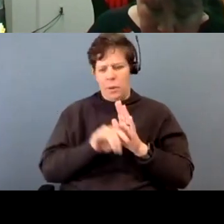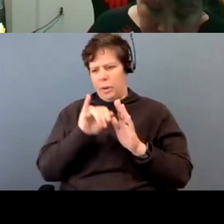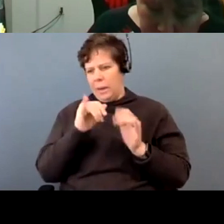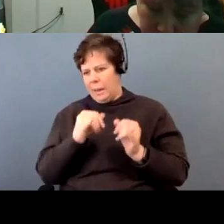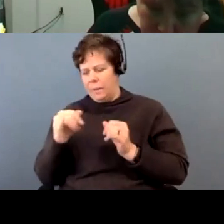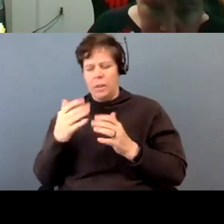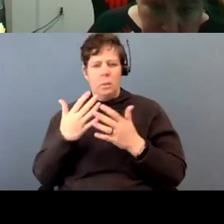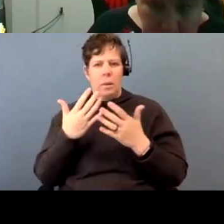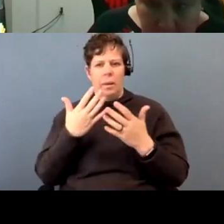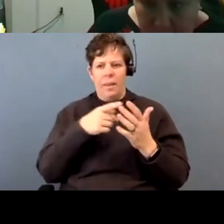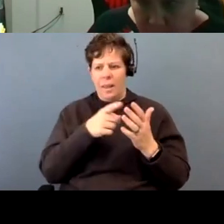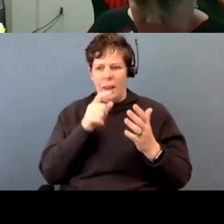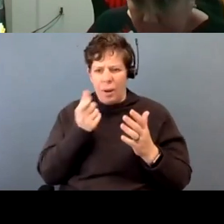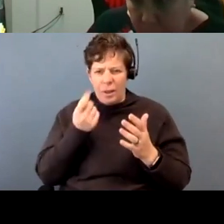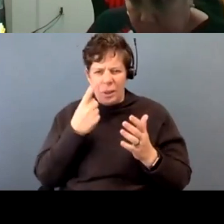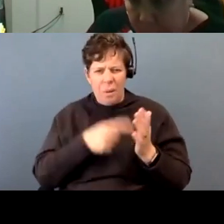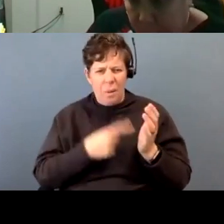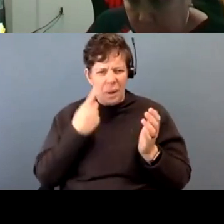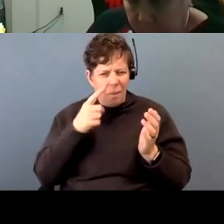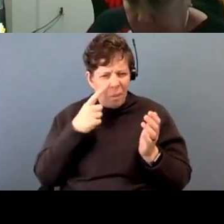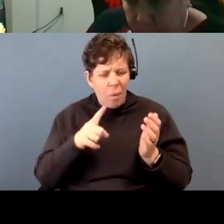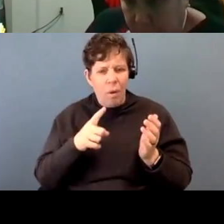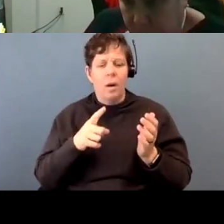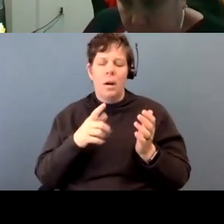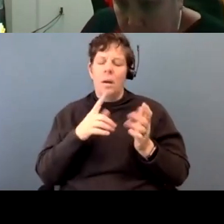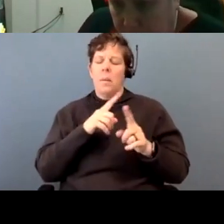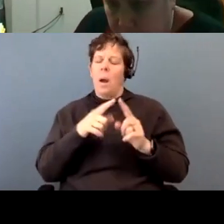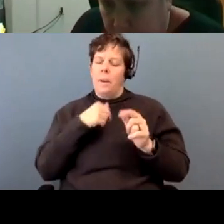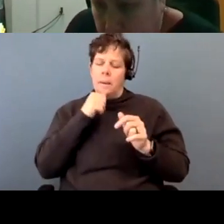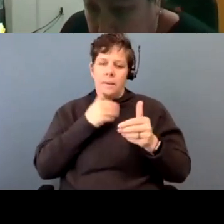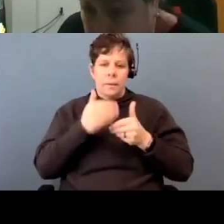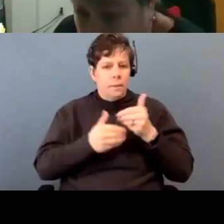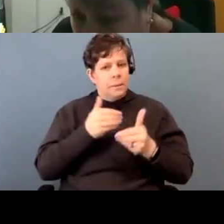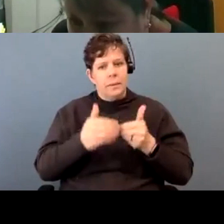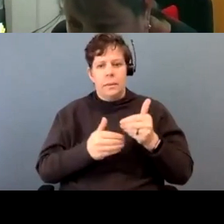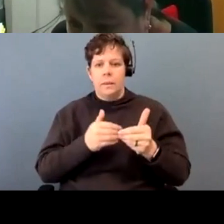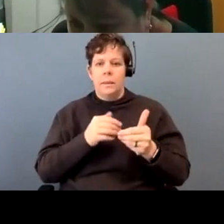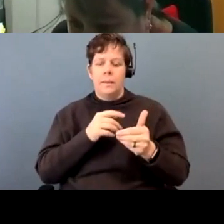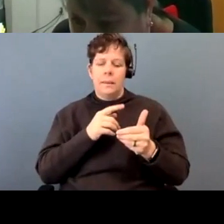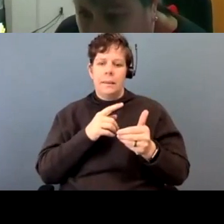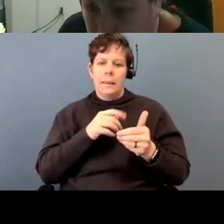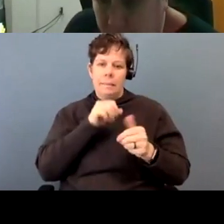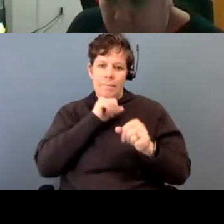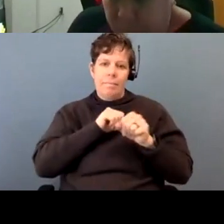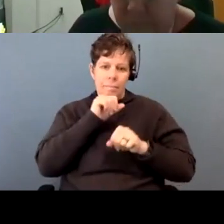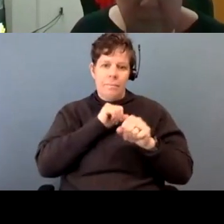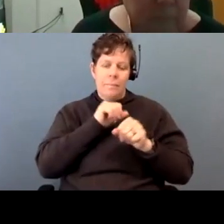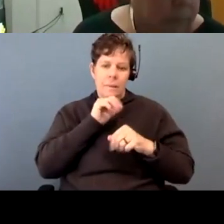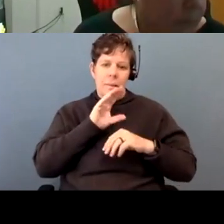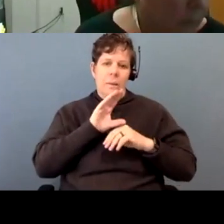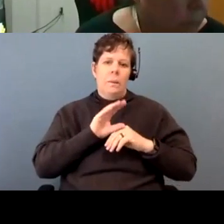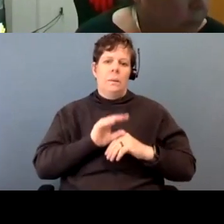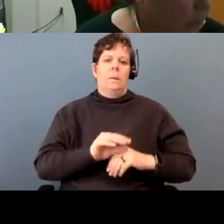pushing and, um, it does get hard. It does wear and tear, but, you know, I have to use my smudging and